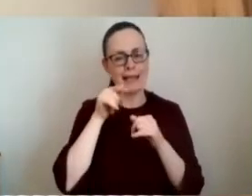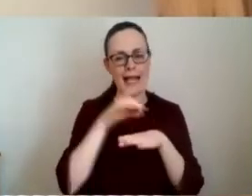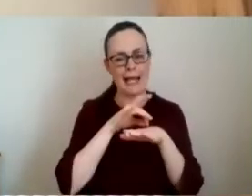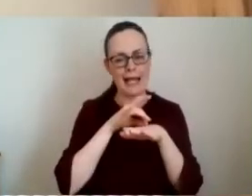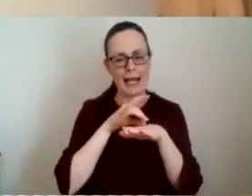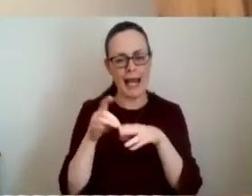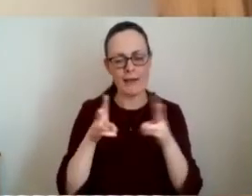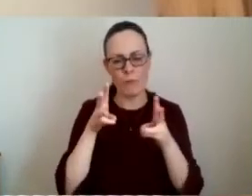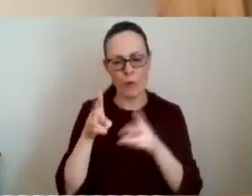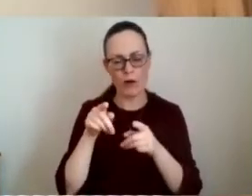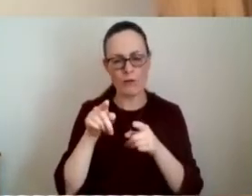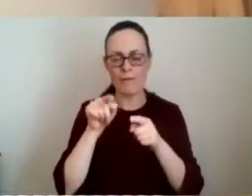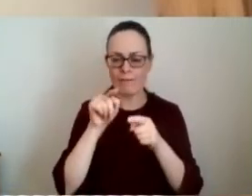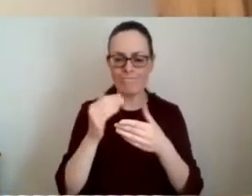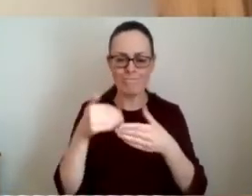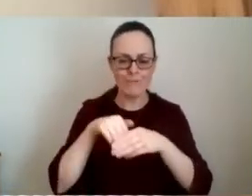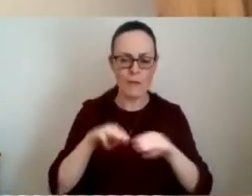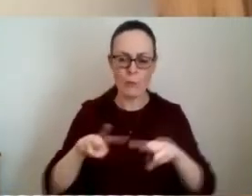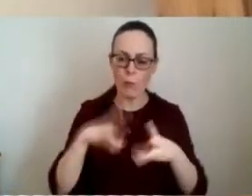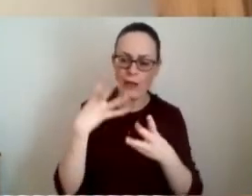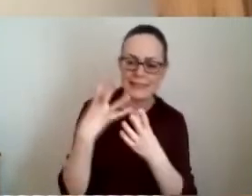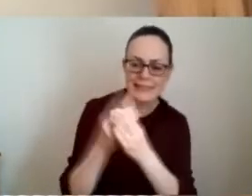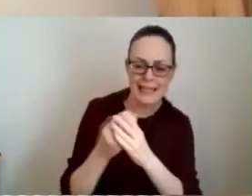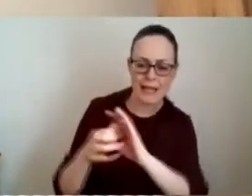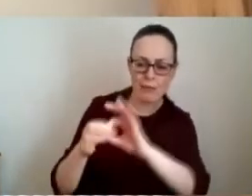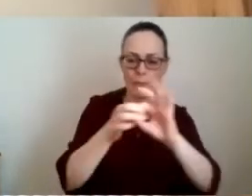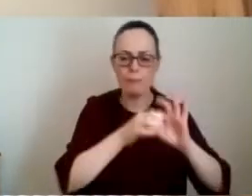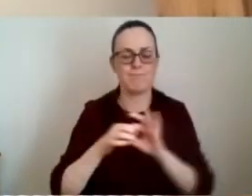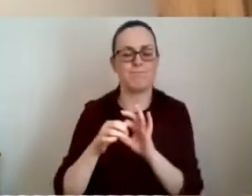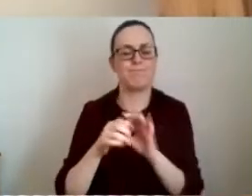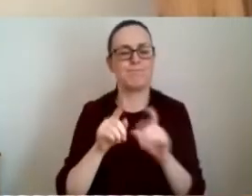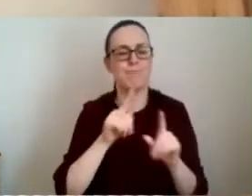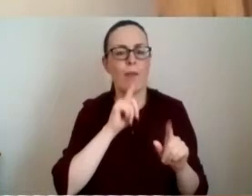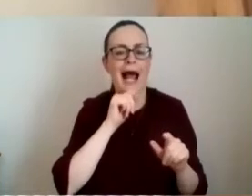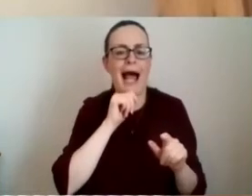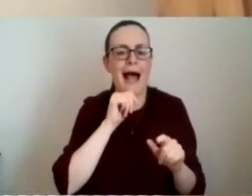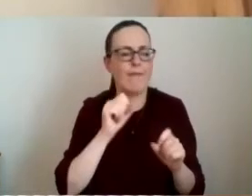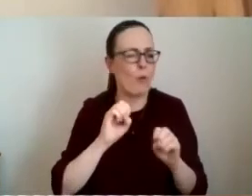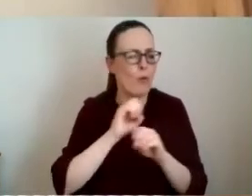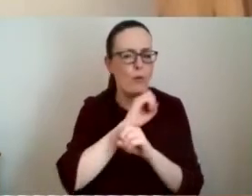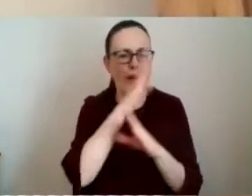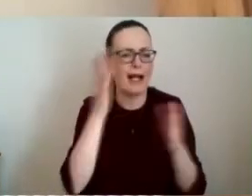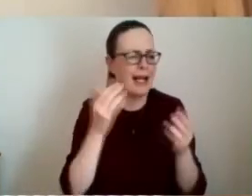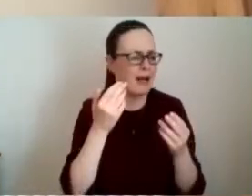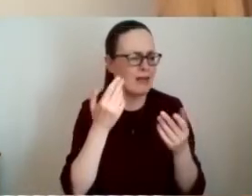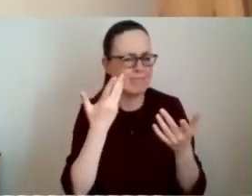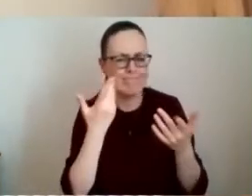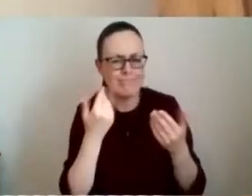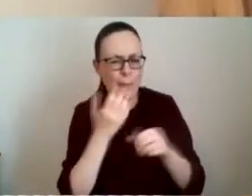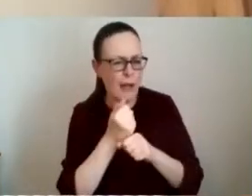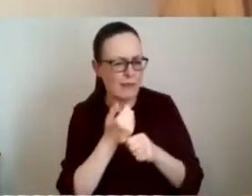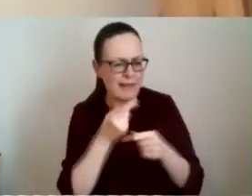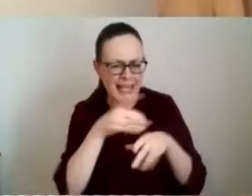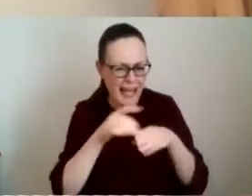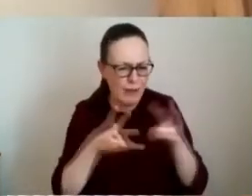involved people working together but there wasn't an obvious vehicle as to where this type of work was happening and so it was